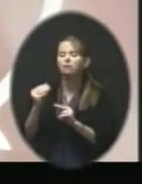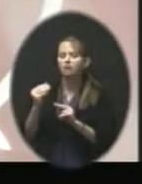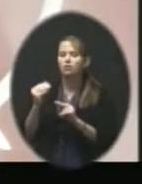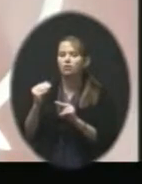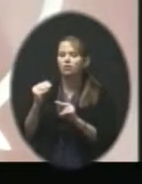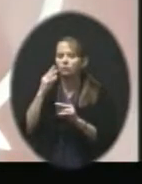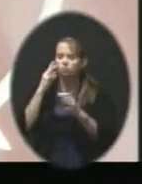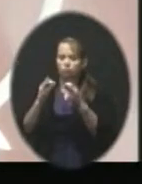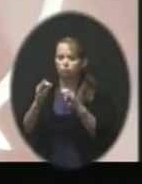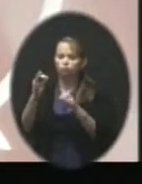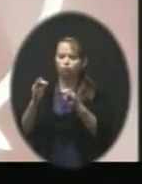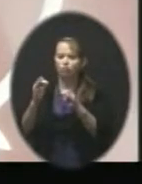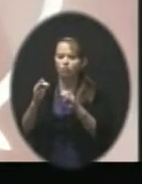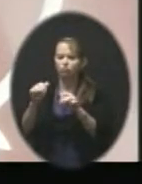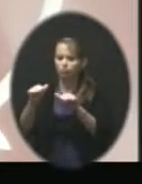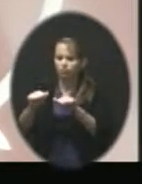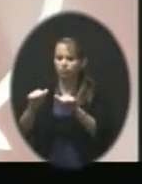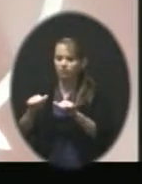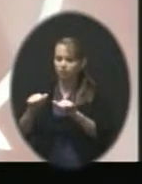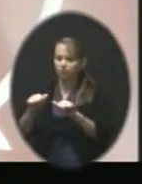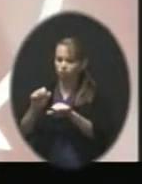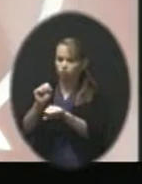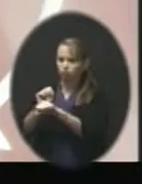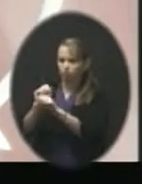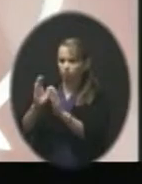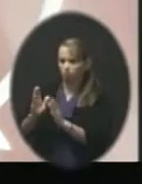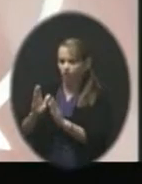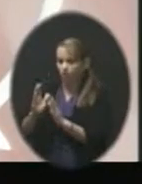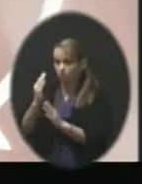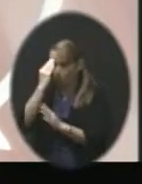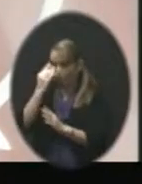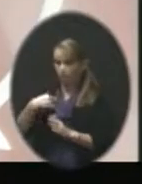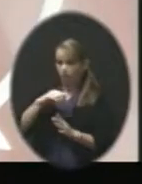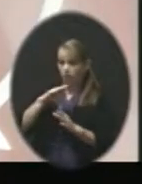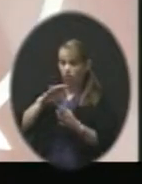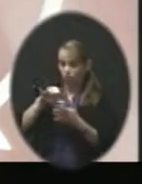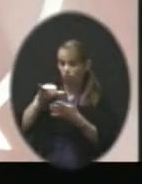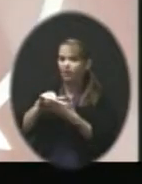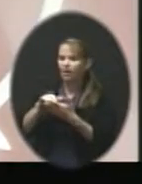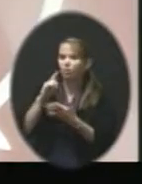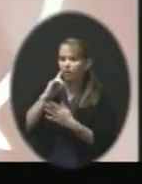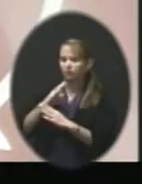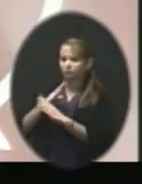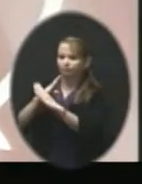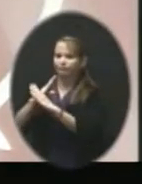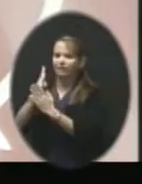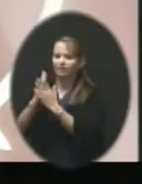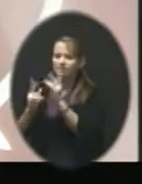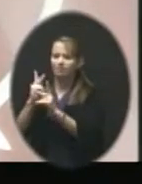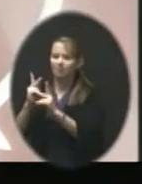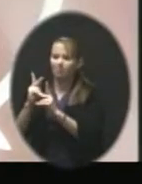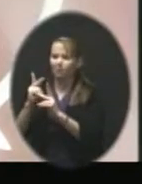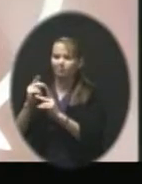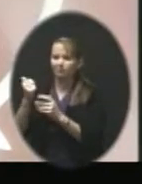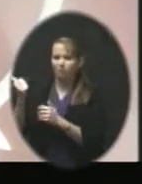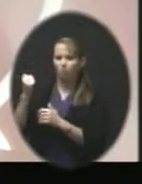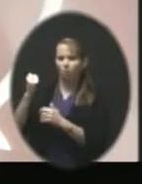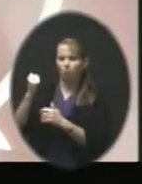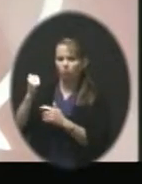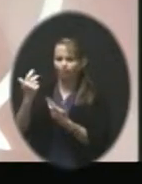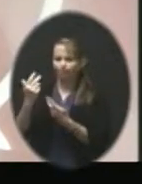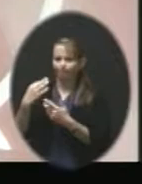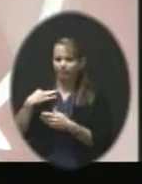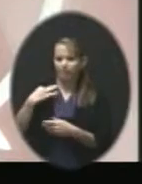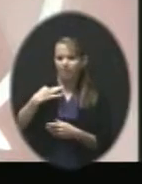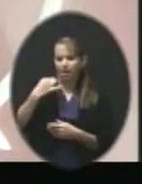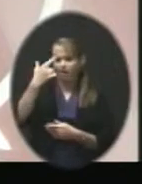potential employees, know that we do this bars a lot of people from even applying because they know that we're going to take measures to ensure that only a person